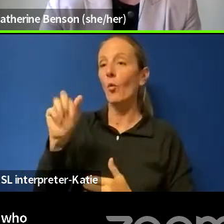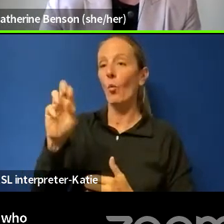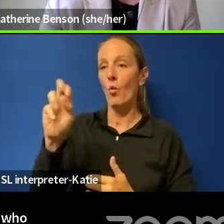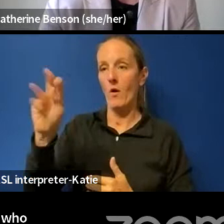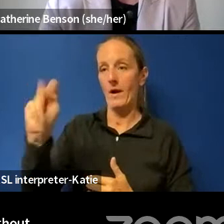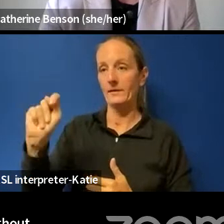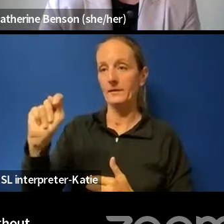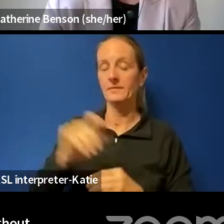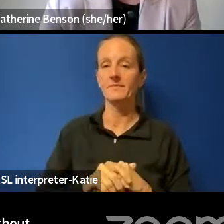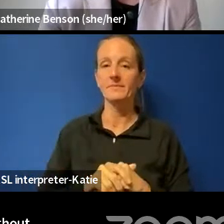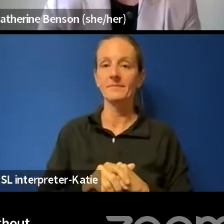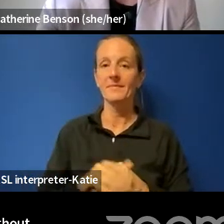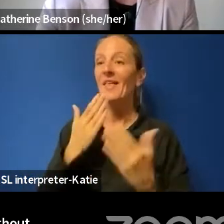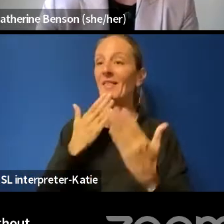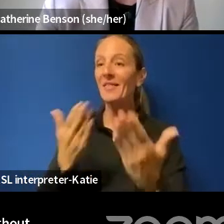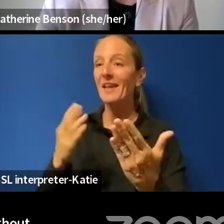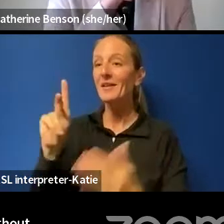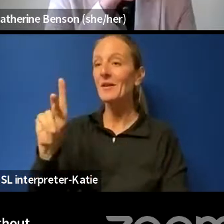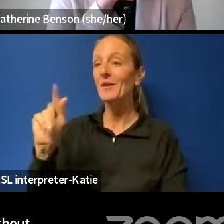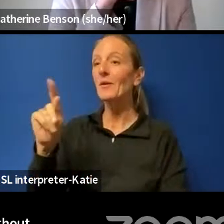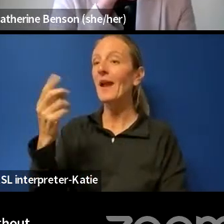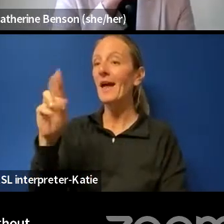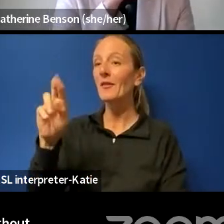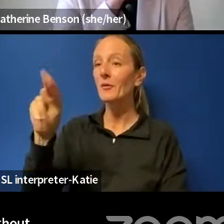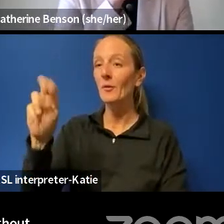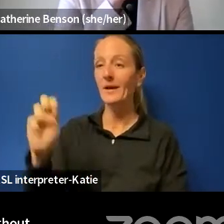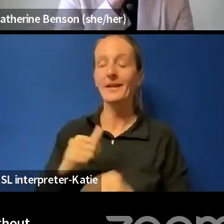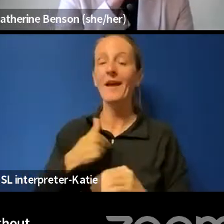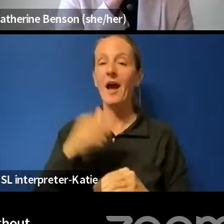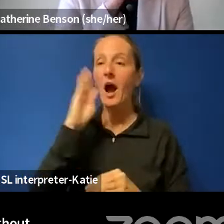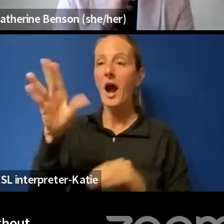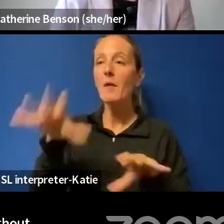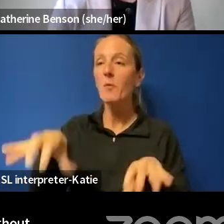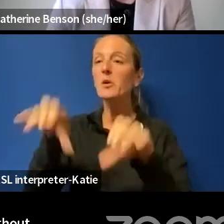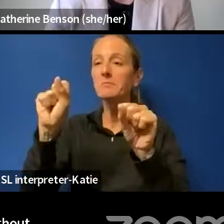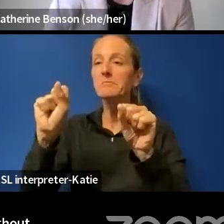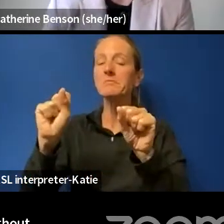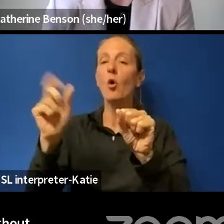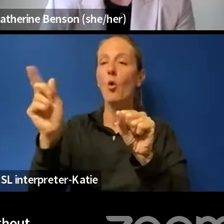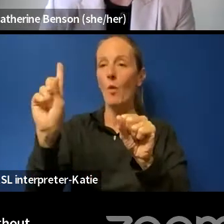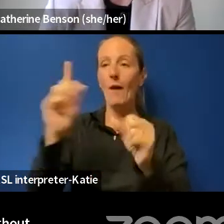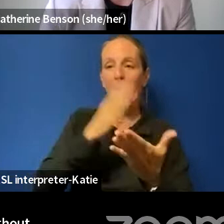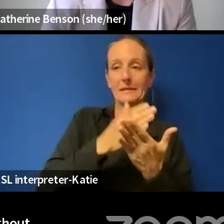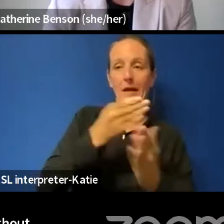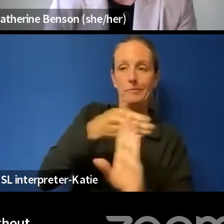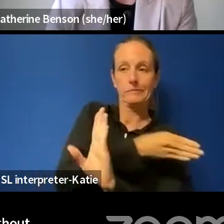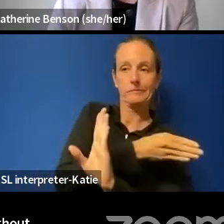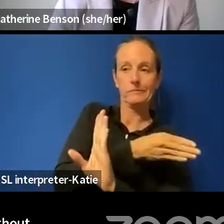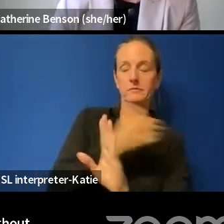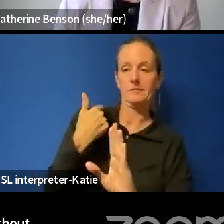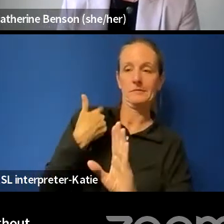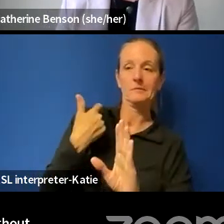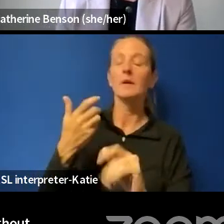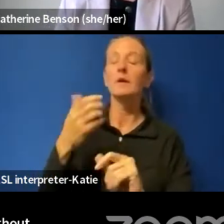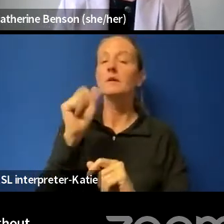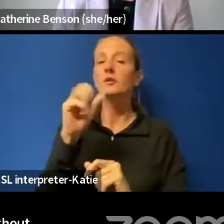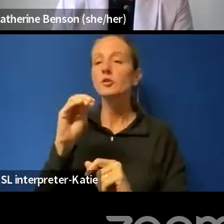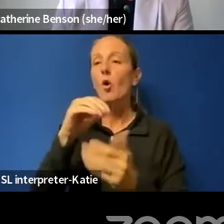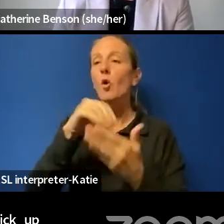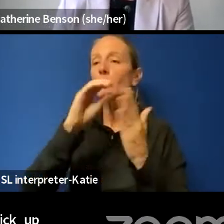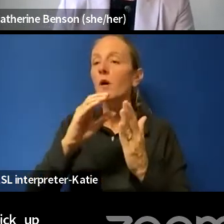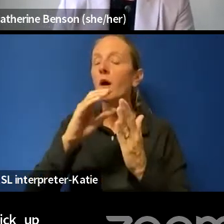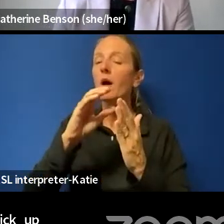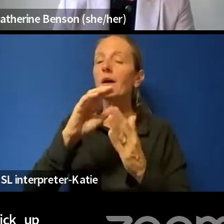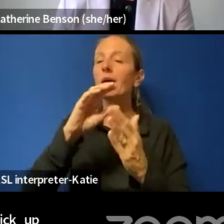Thanks, Catherine. So, I'm going to pick up a little bit where I left off and say that while teachers and principals